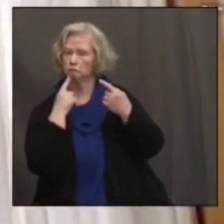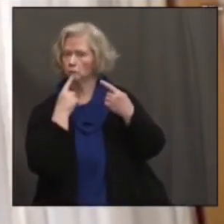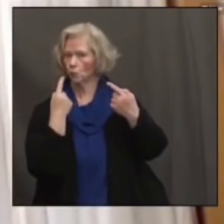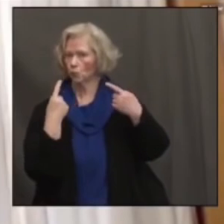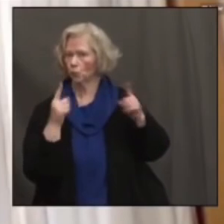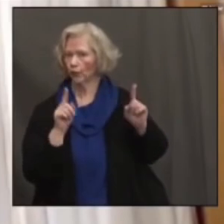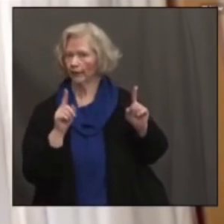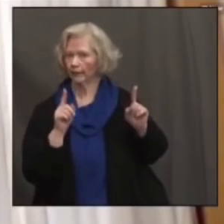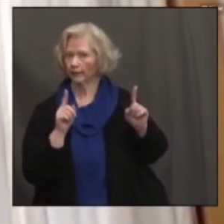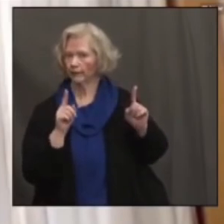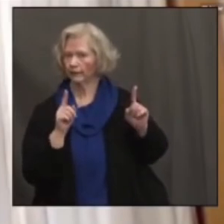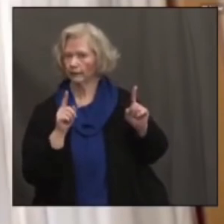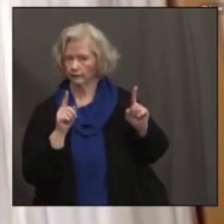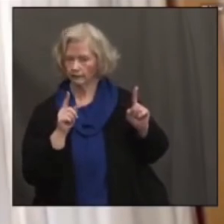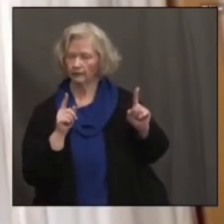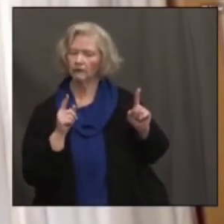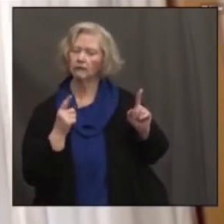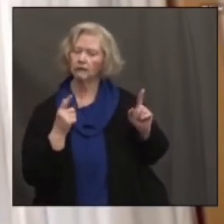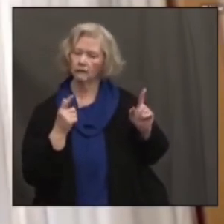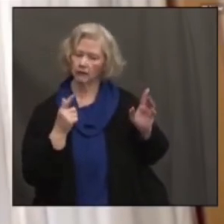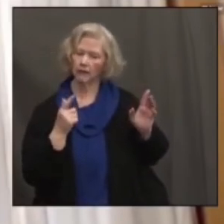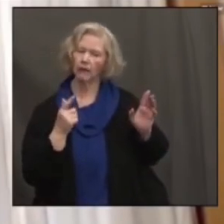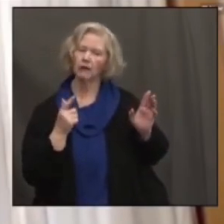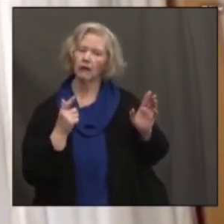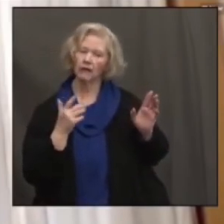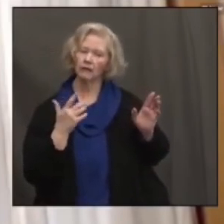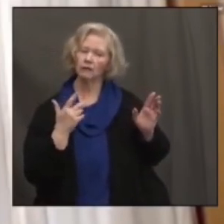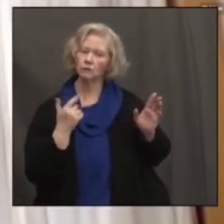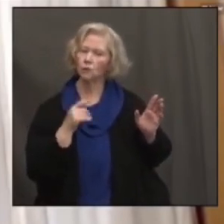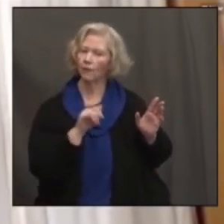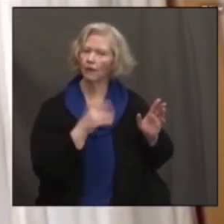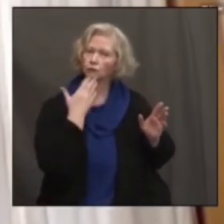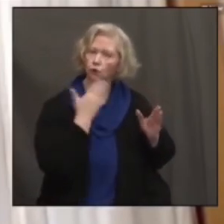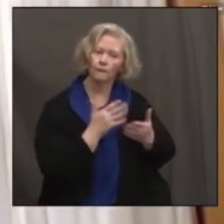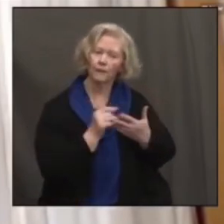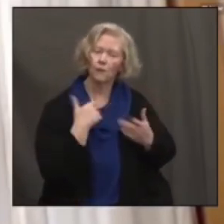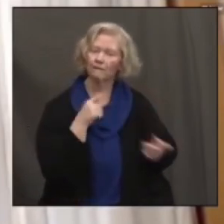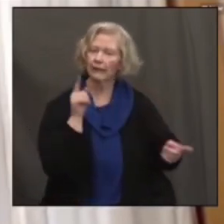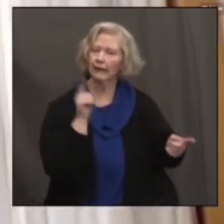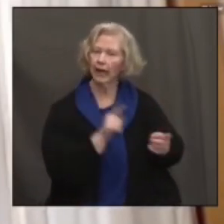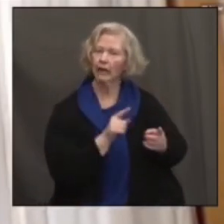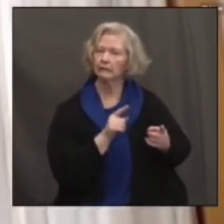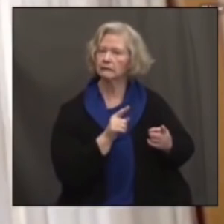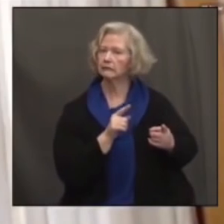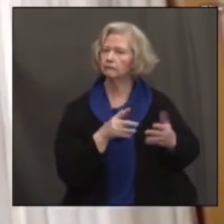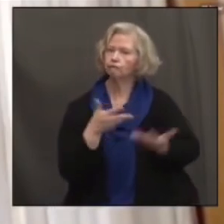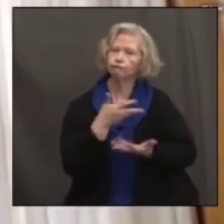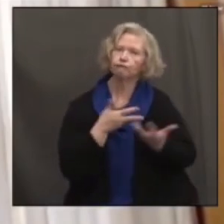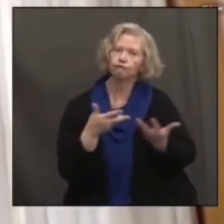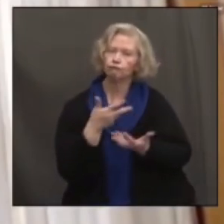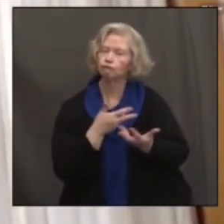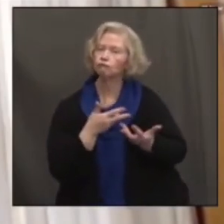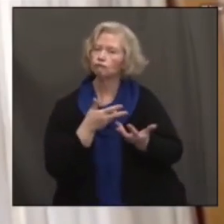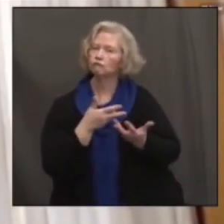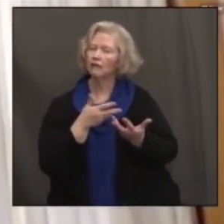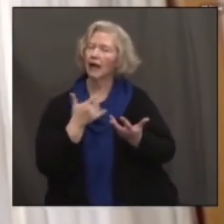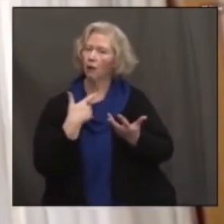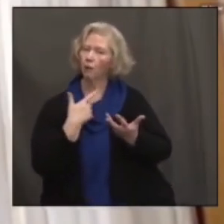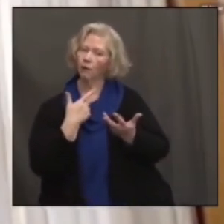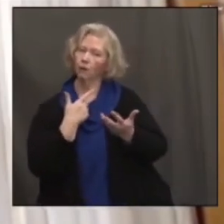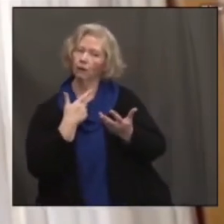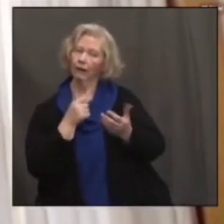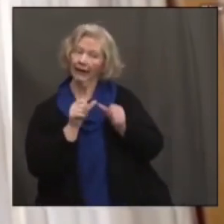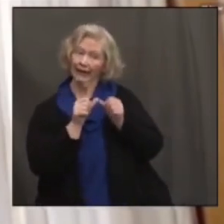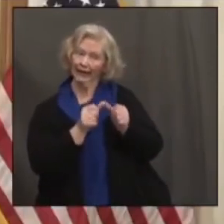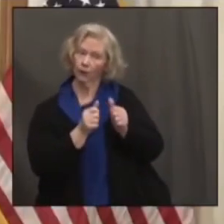year to help mitigate contact and reduce risk for our employees and for the general community. And we'll continue to follow that